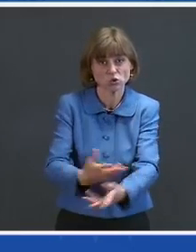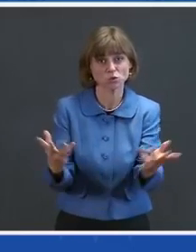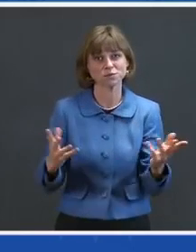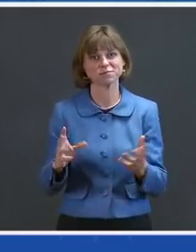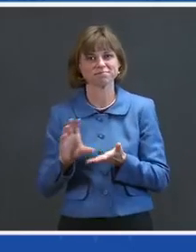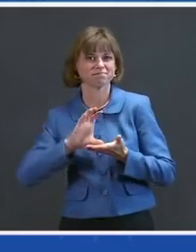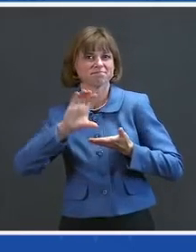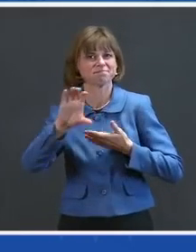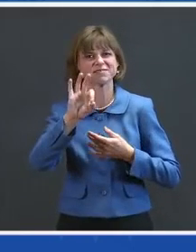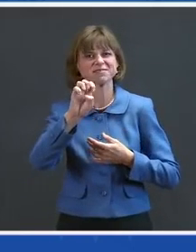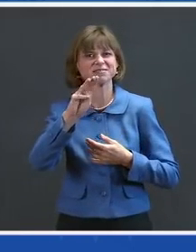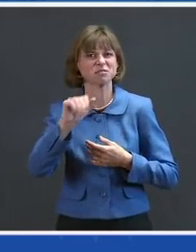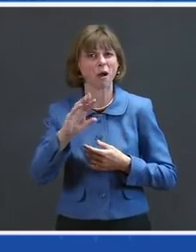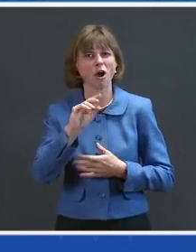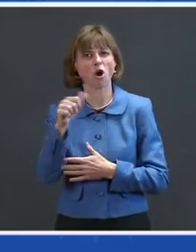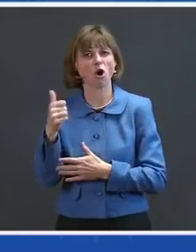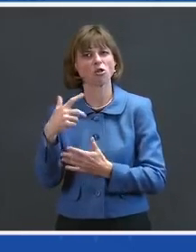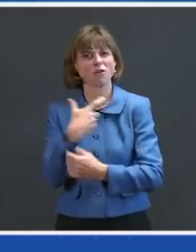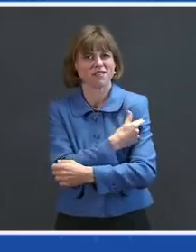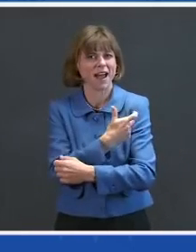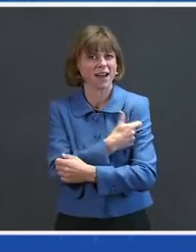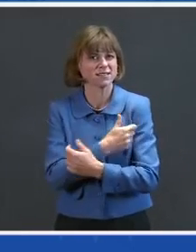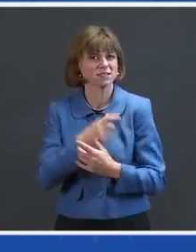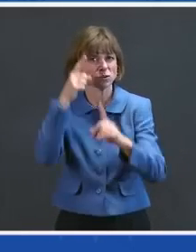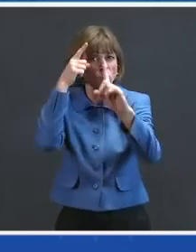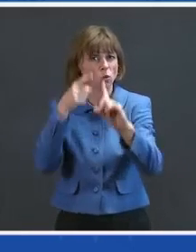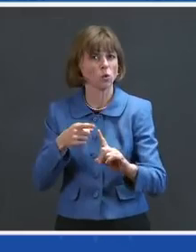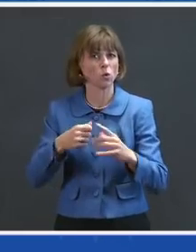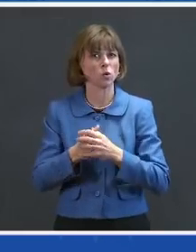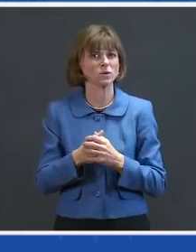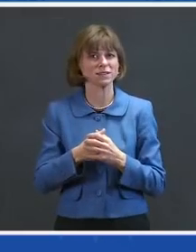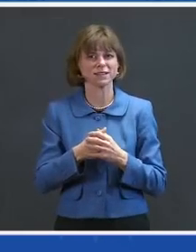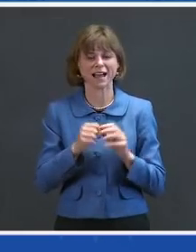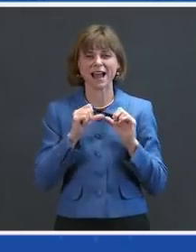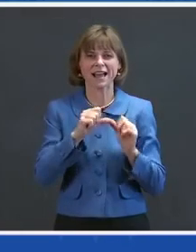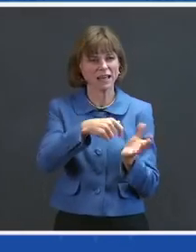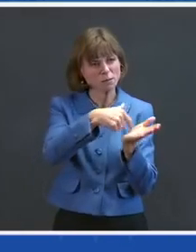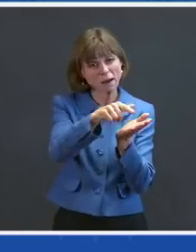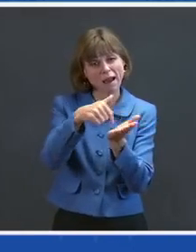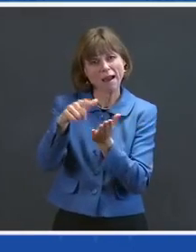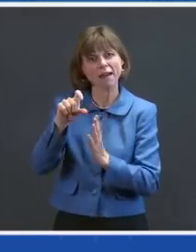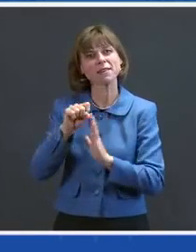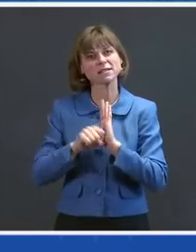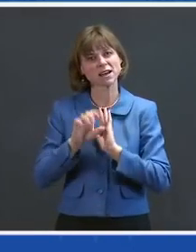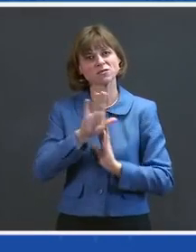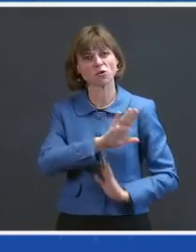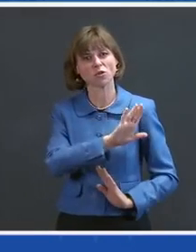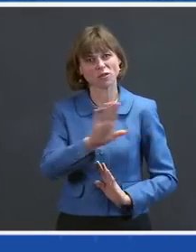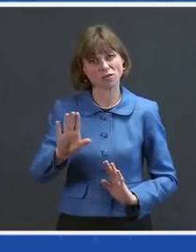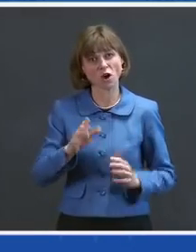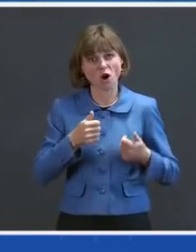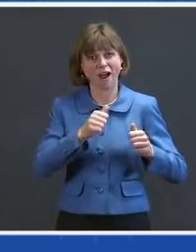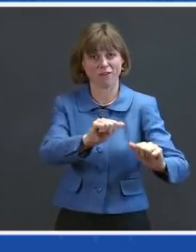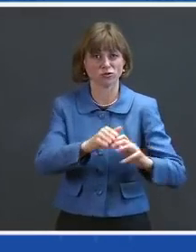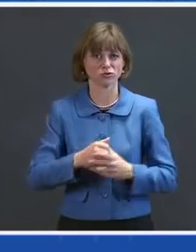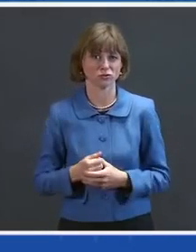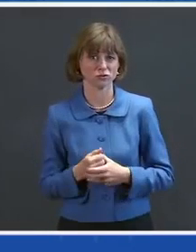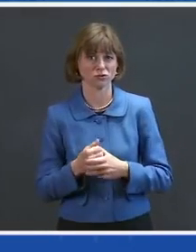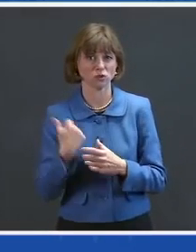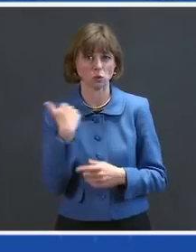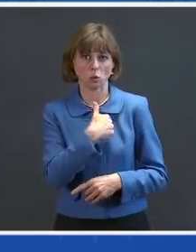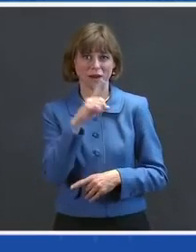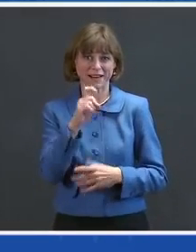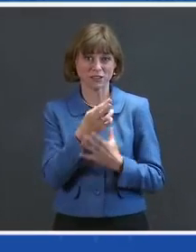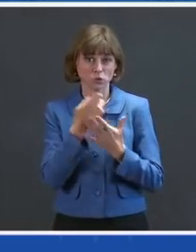other federal vaccine efforts, and continue reimbursing states for their efforts. We need the resources to expand genomic